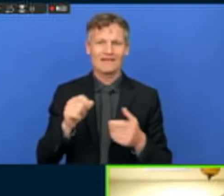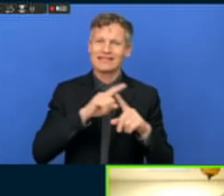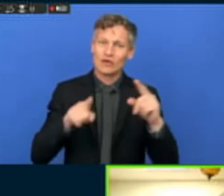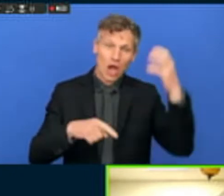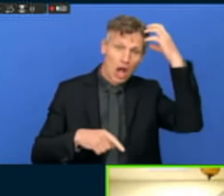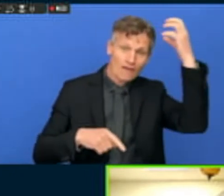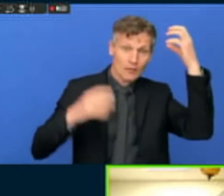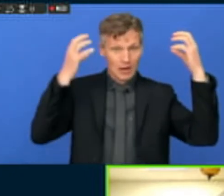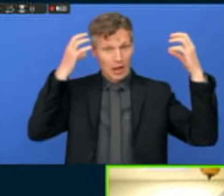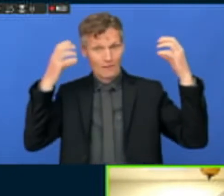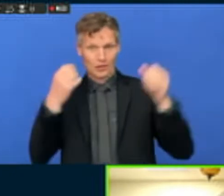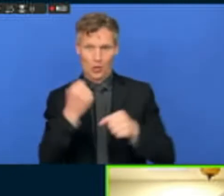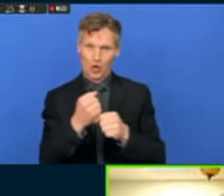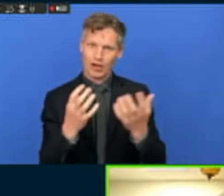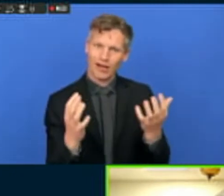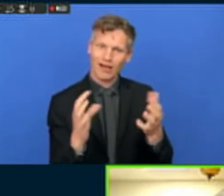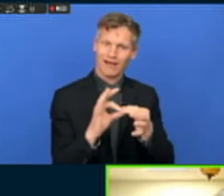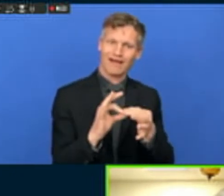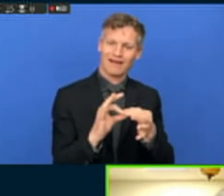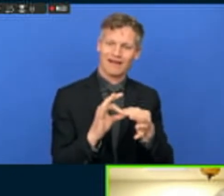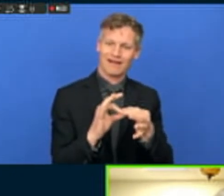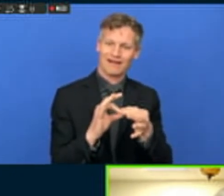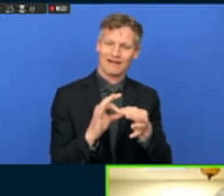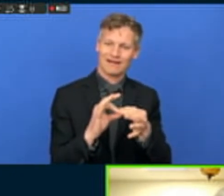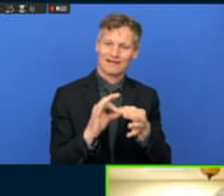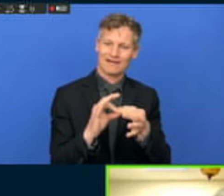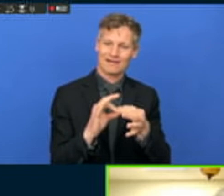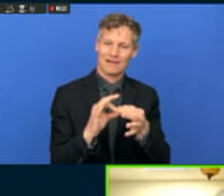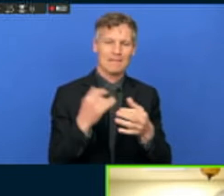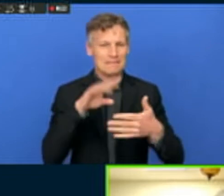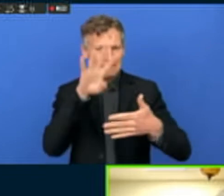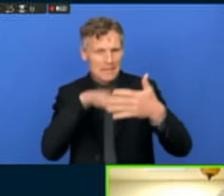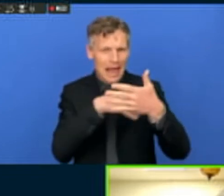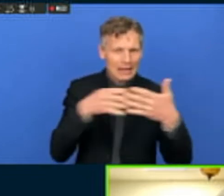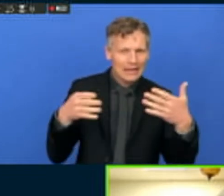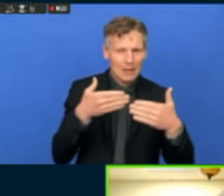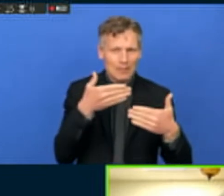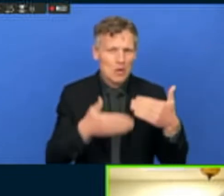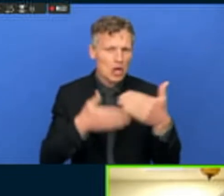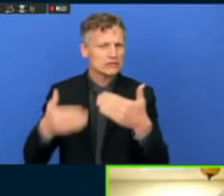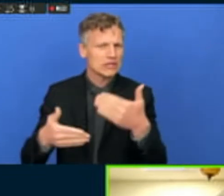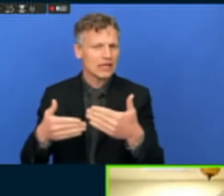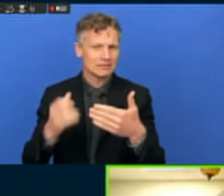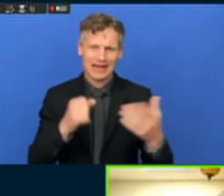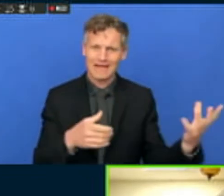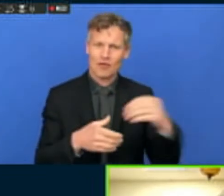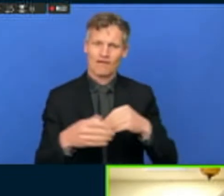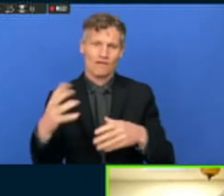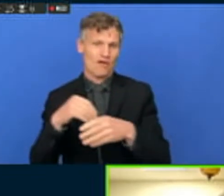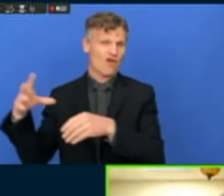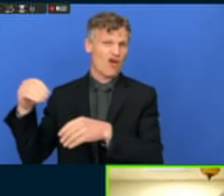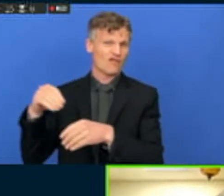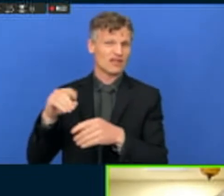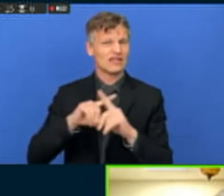of an advisory group on local and regional government to strengthen the engagement of local and regional government